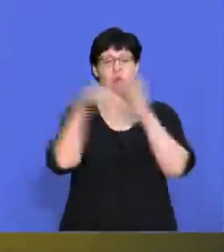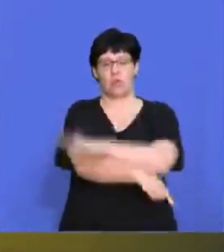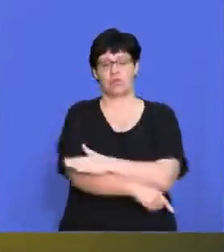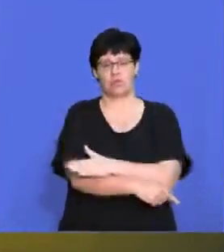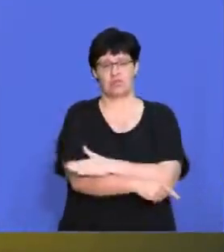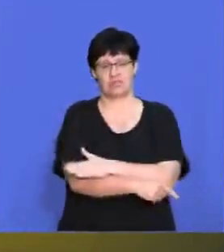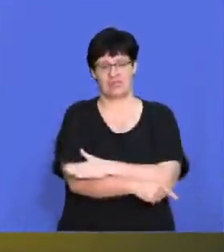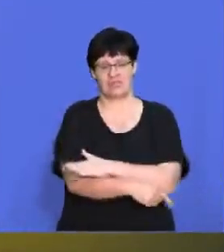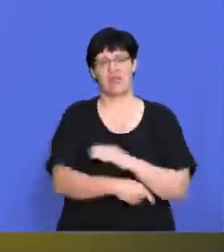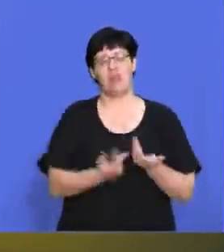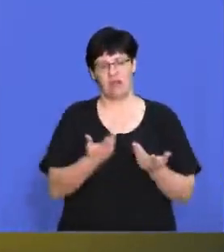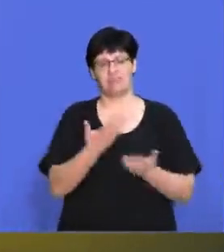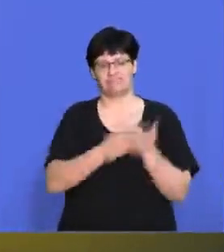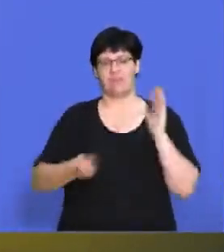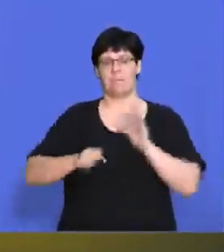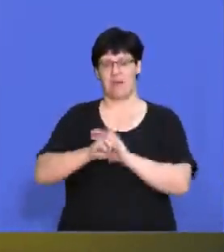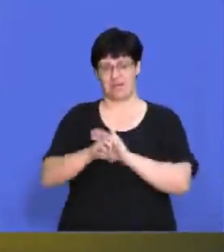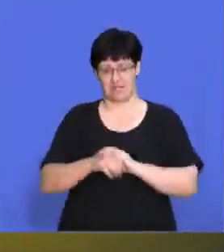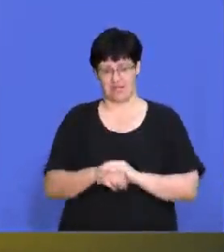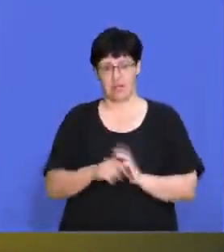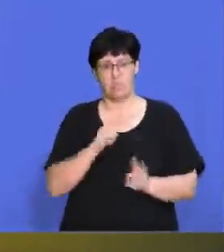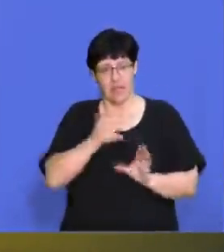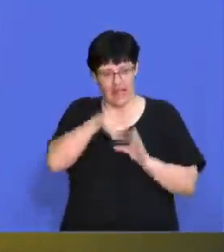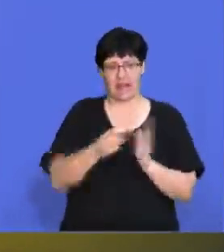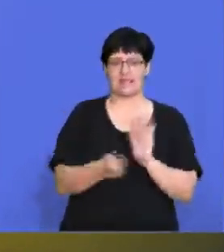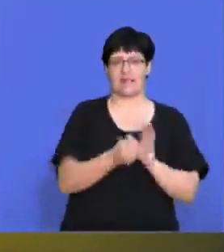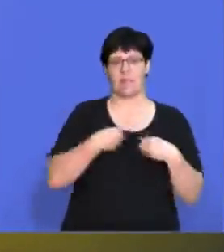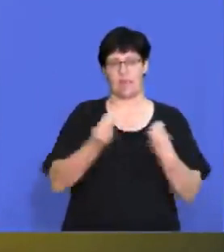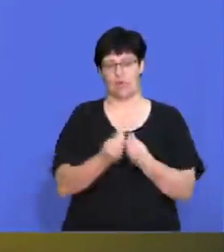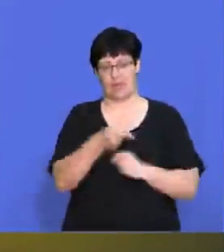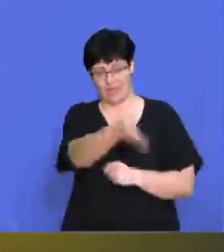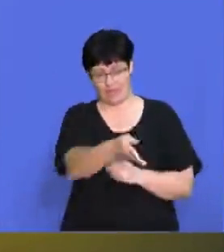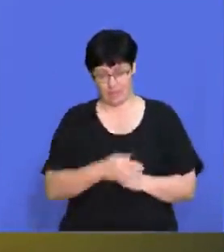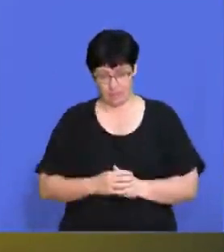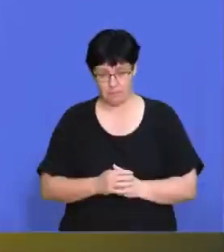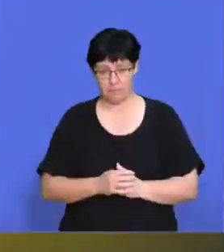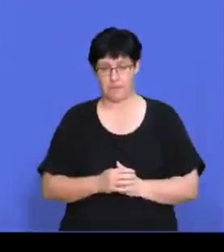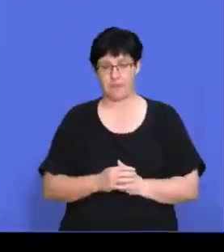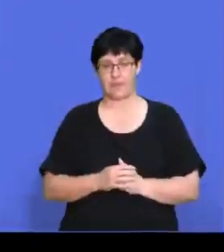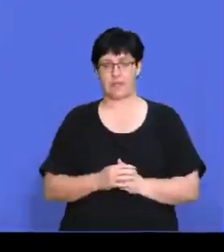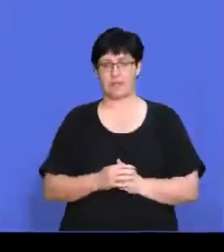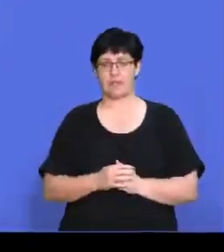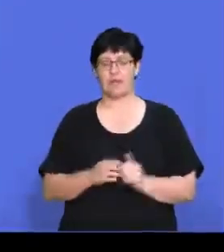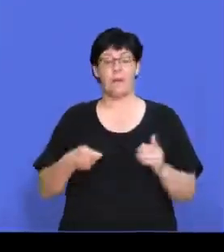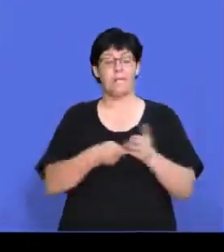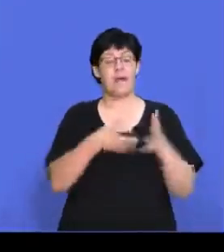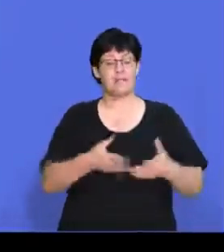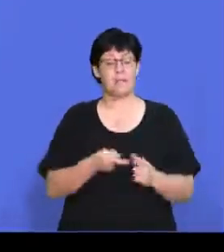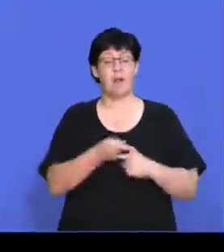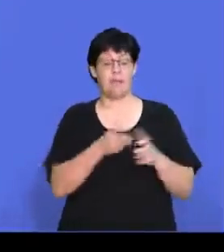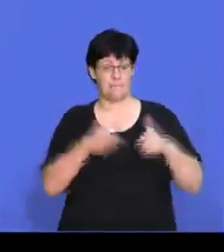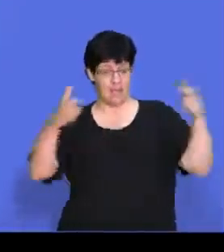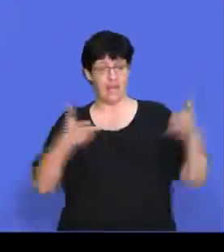part of the market that you could be selling your products to. Buyers buying in bulk can bargain for